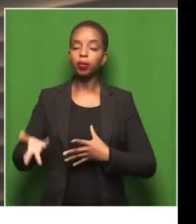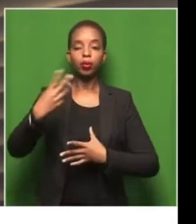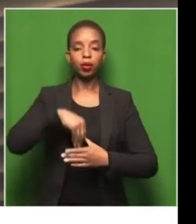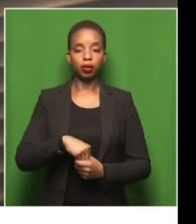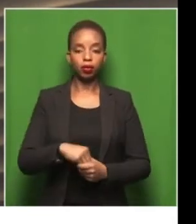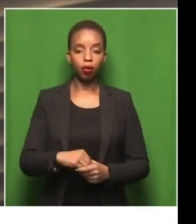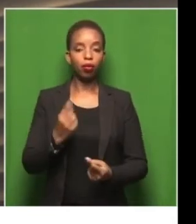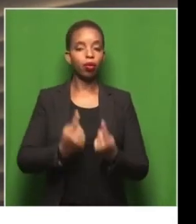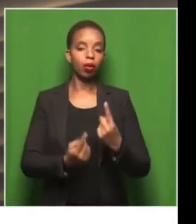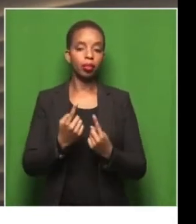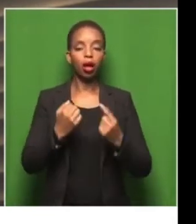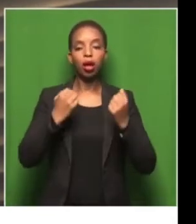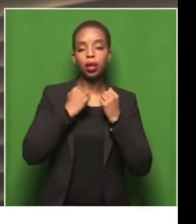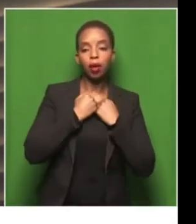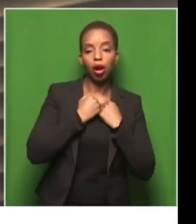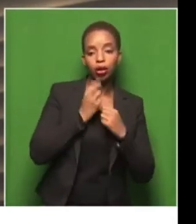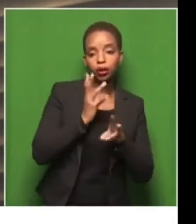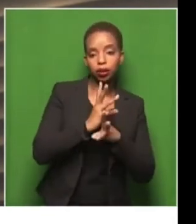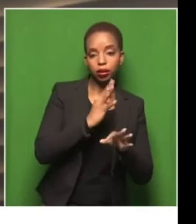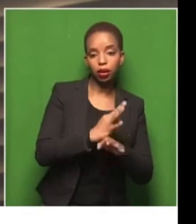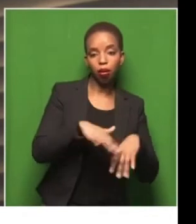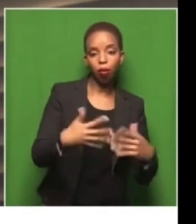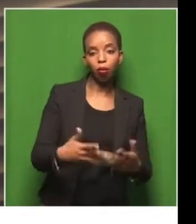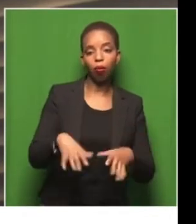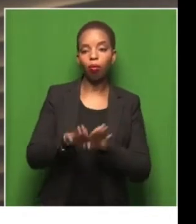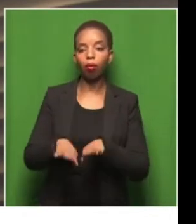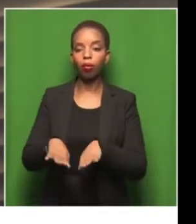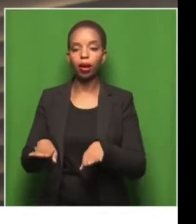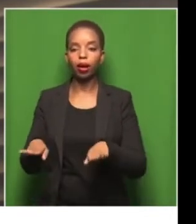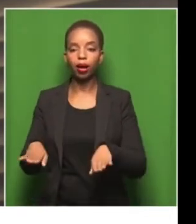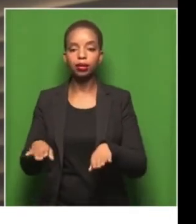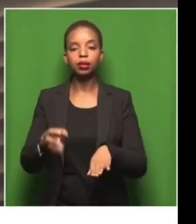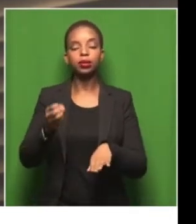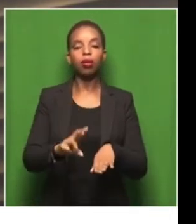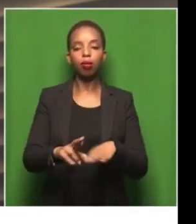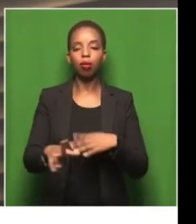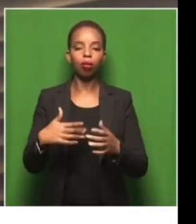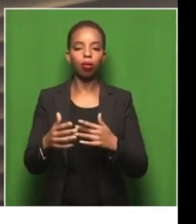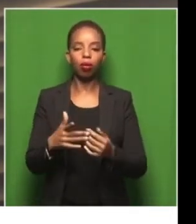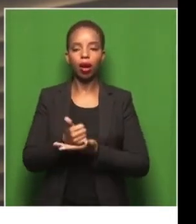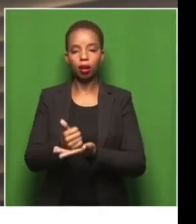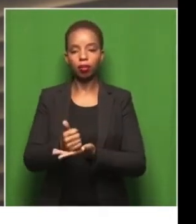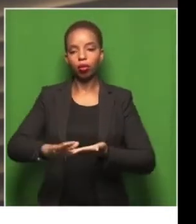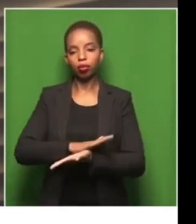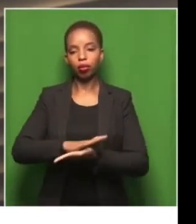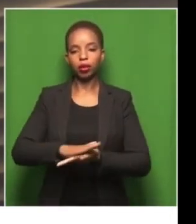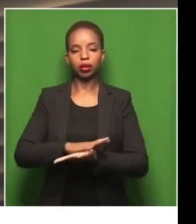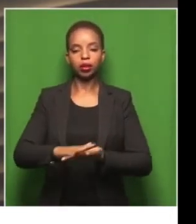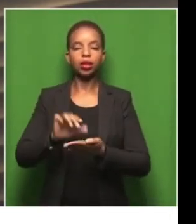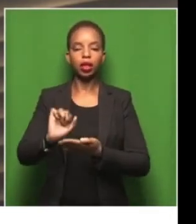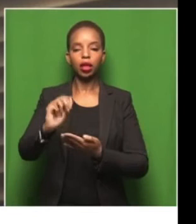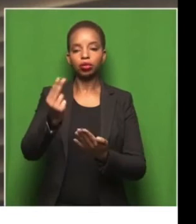be the parents or the kids or just the person helping with laminating those drawings. So